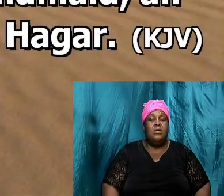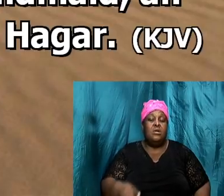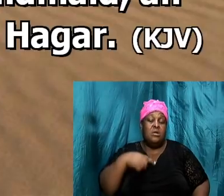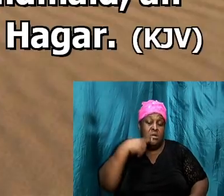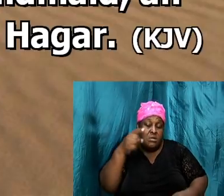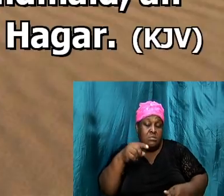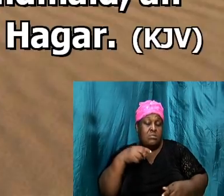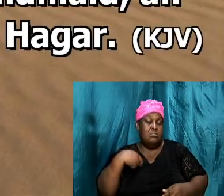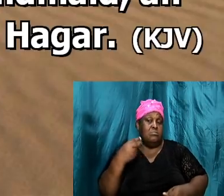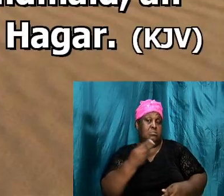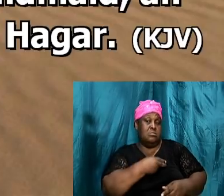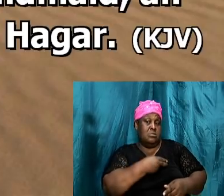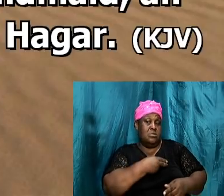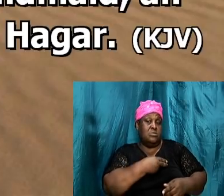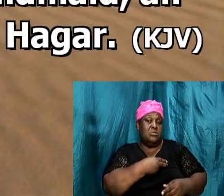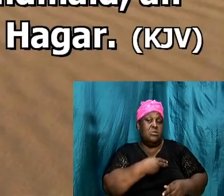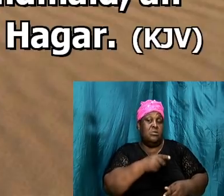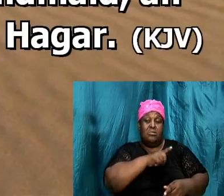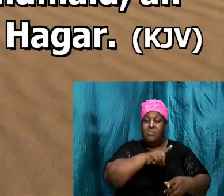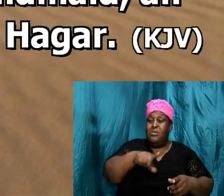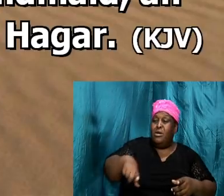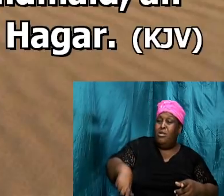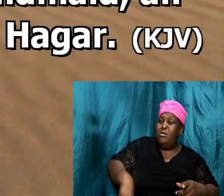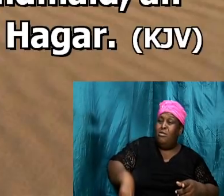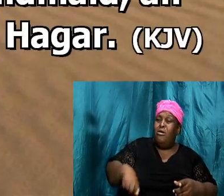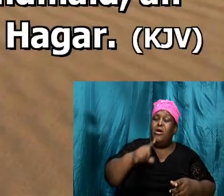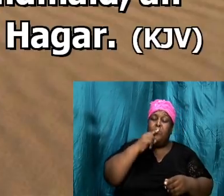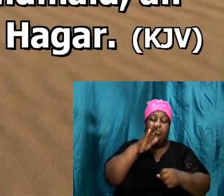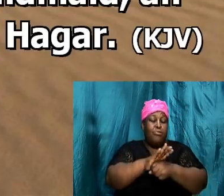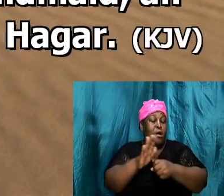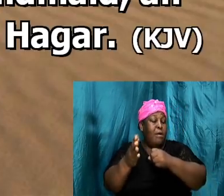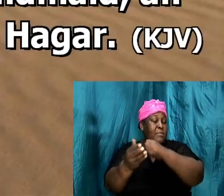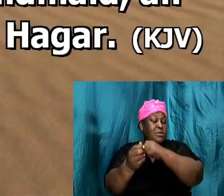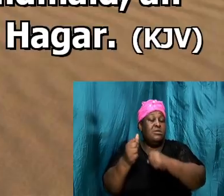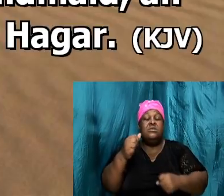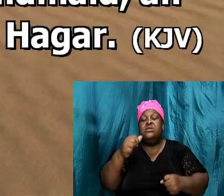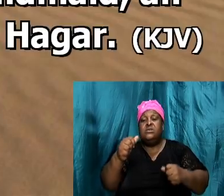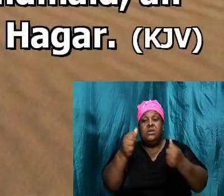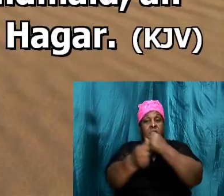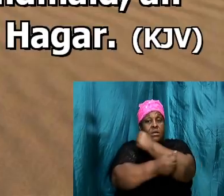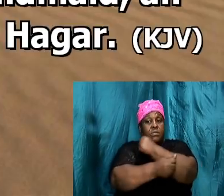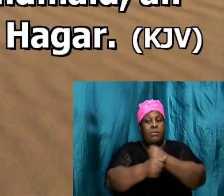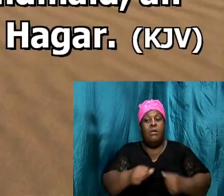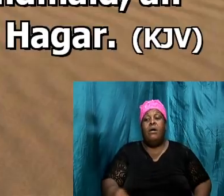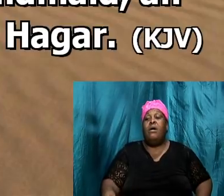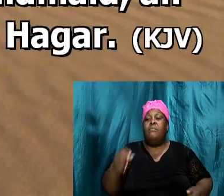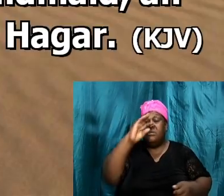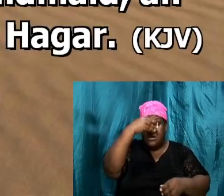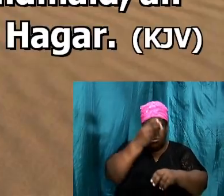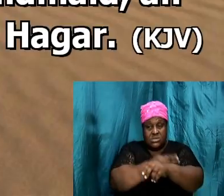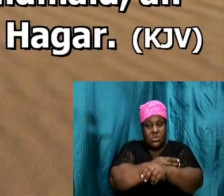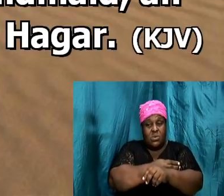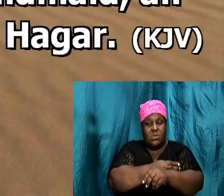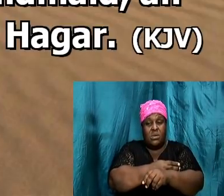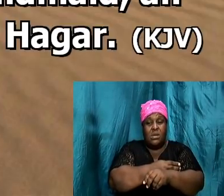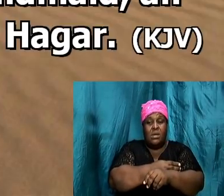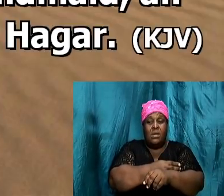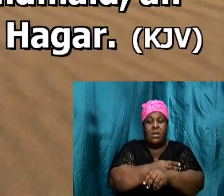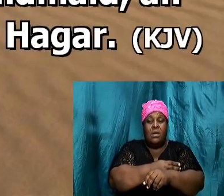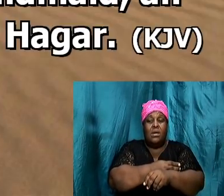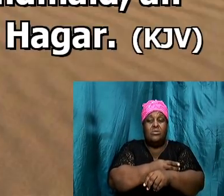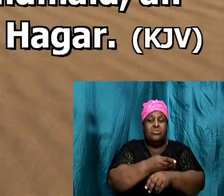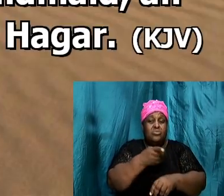tells us that the Lord has now promised Abraham a seed, and that this sin should come out of his lines.